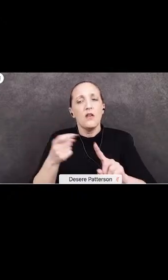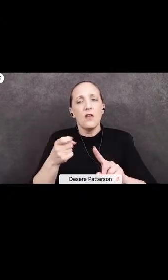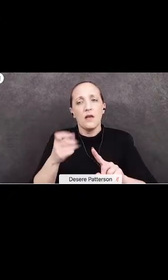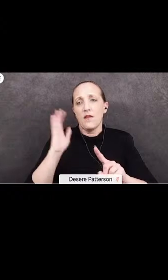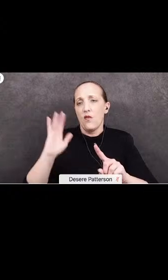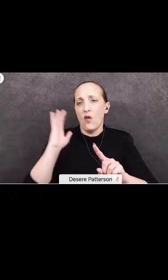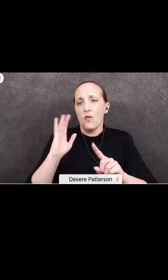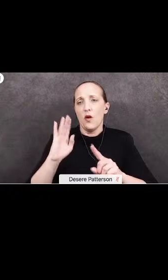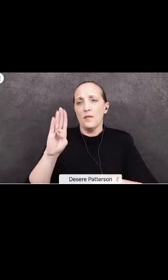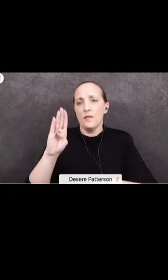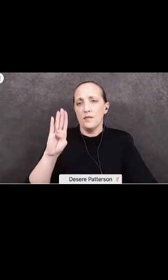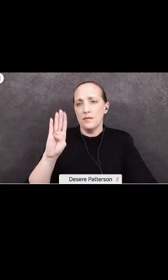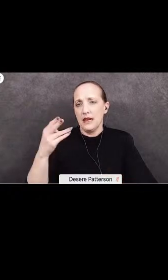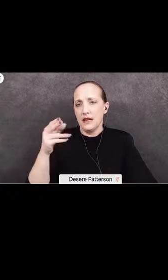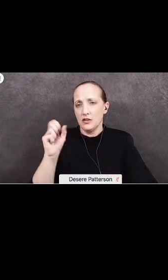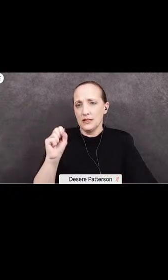student.